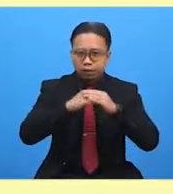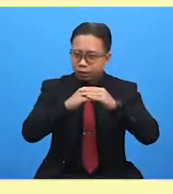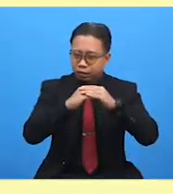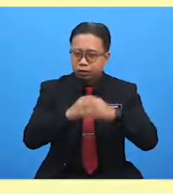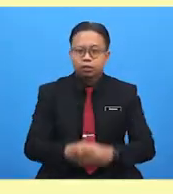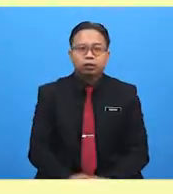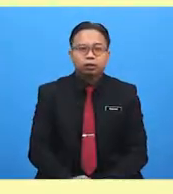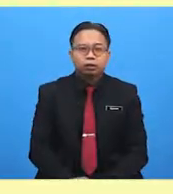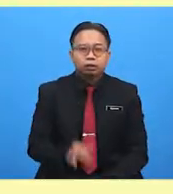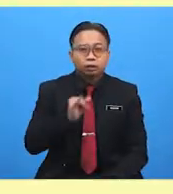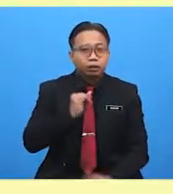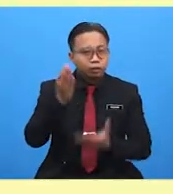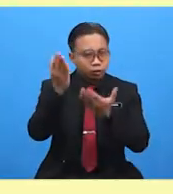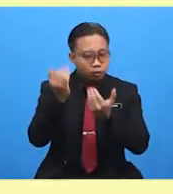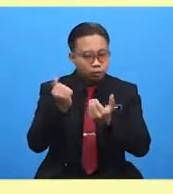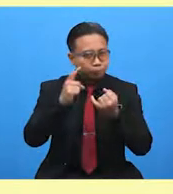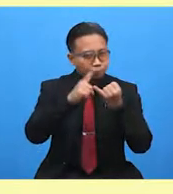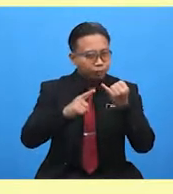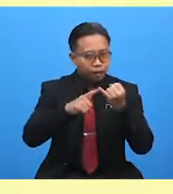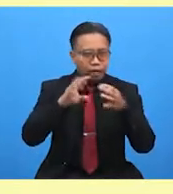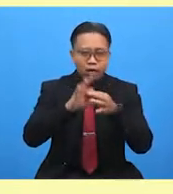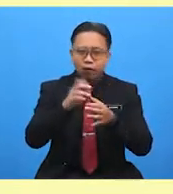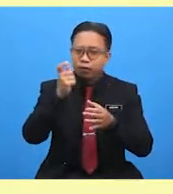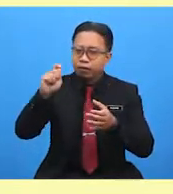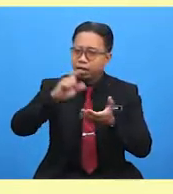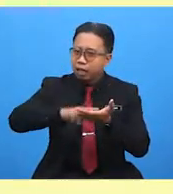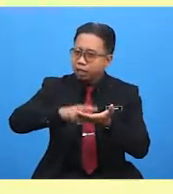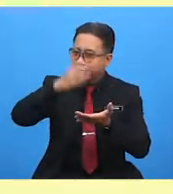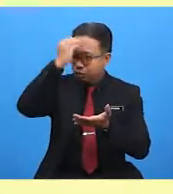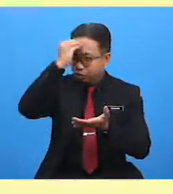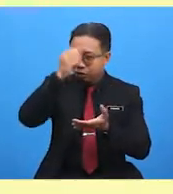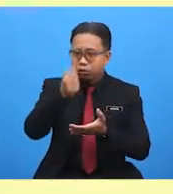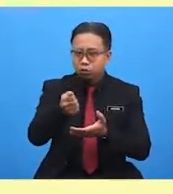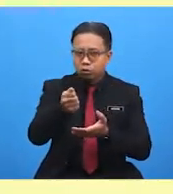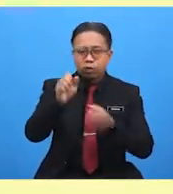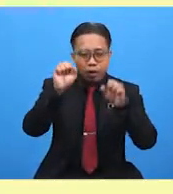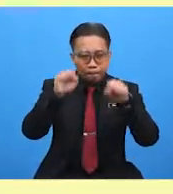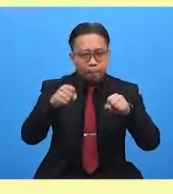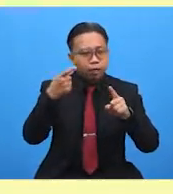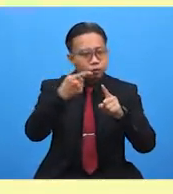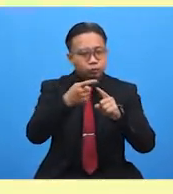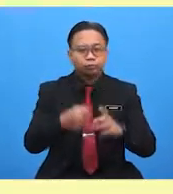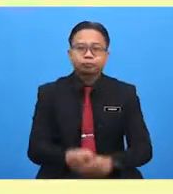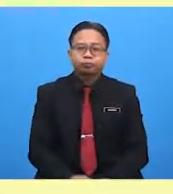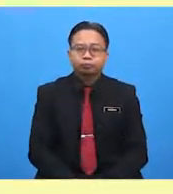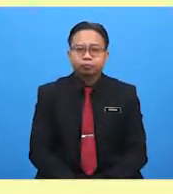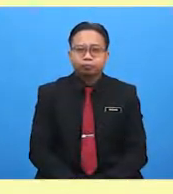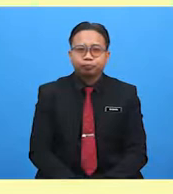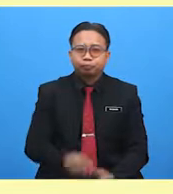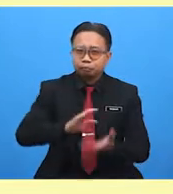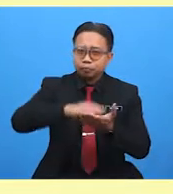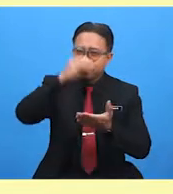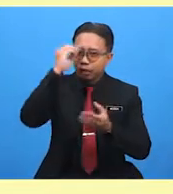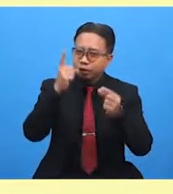I hope by the end of this lesson, you'll be able to Learn